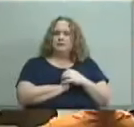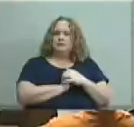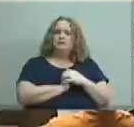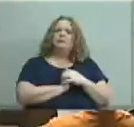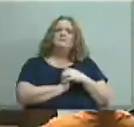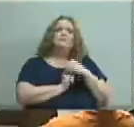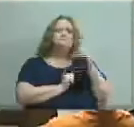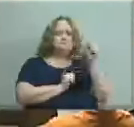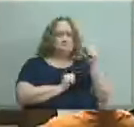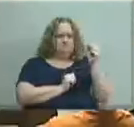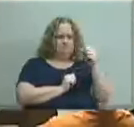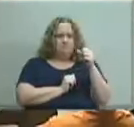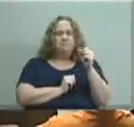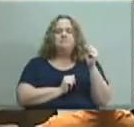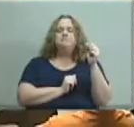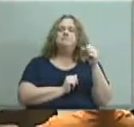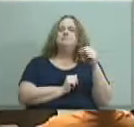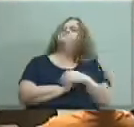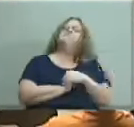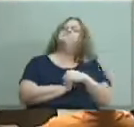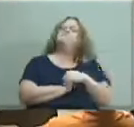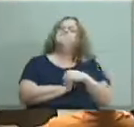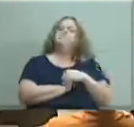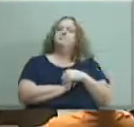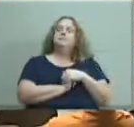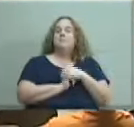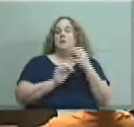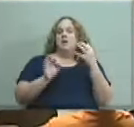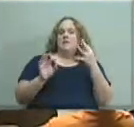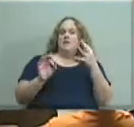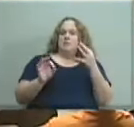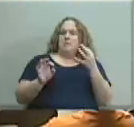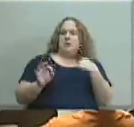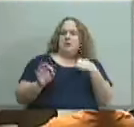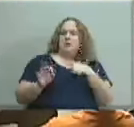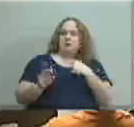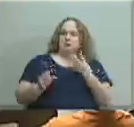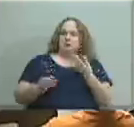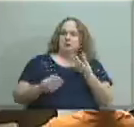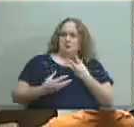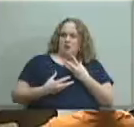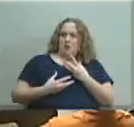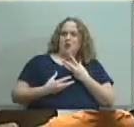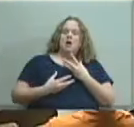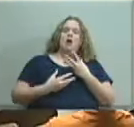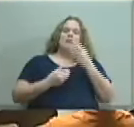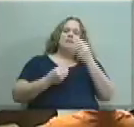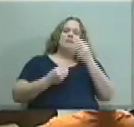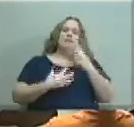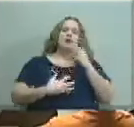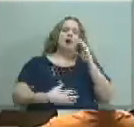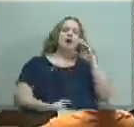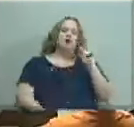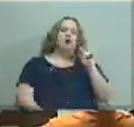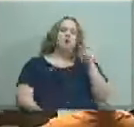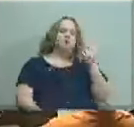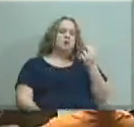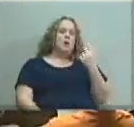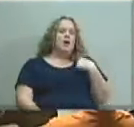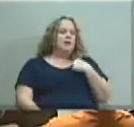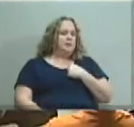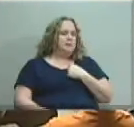gave you yes the the input that you shared on on october 12th um was invaluable